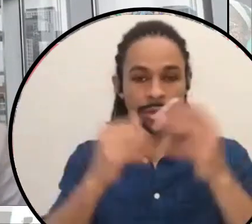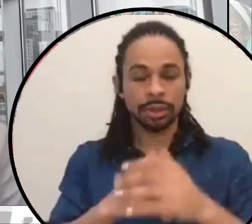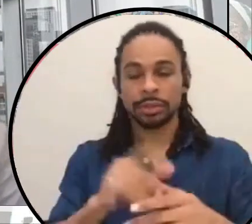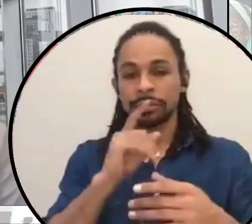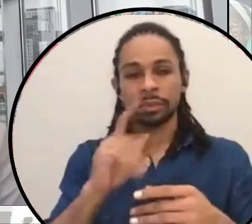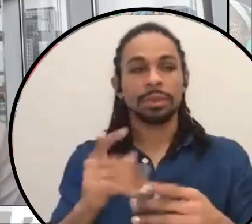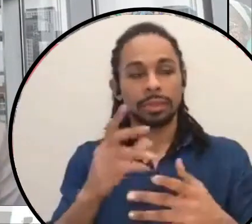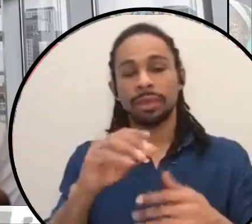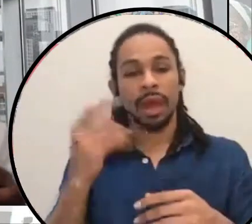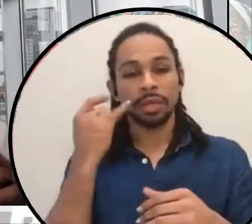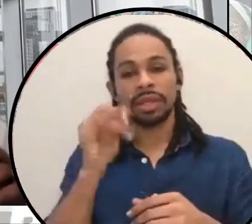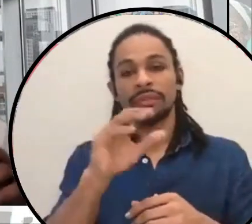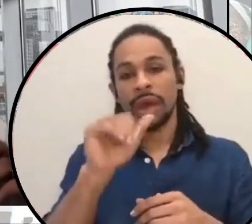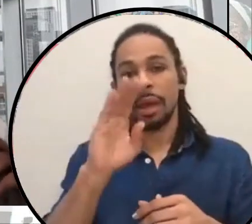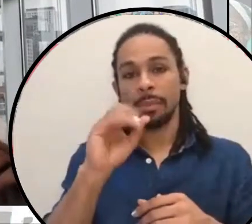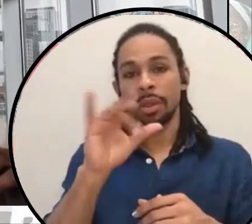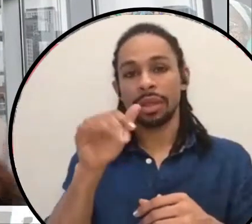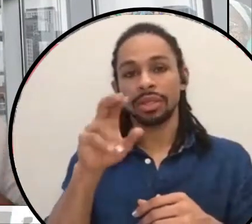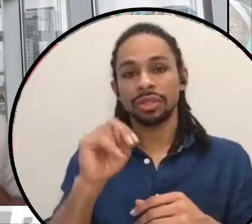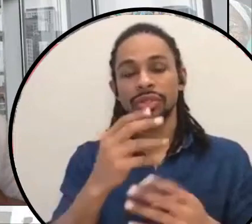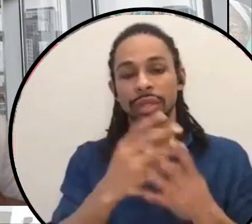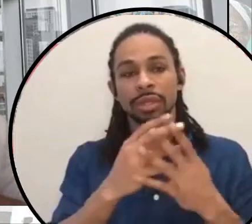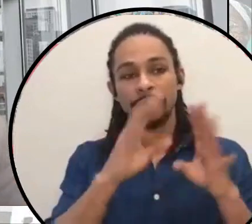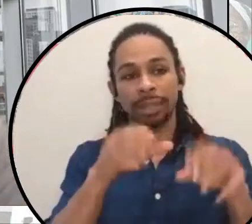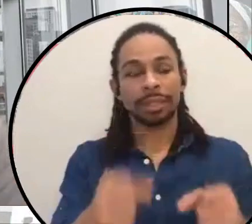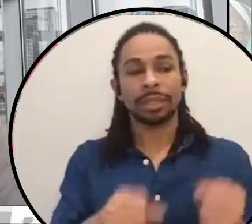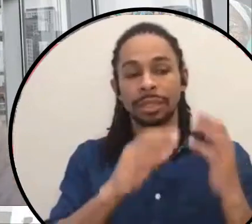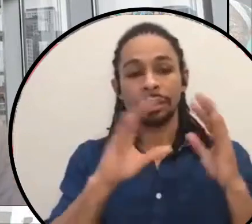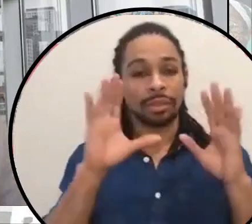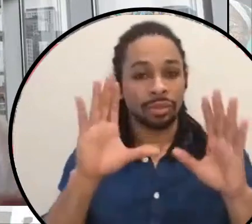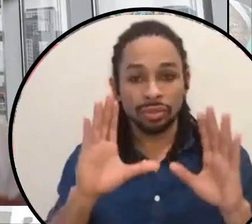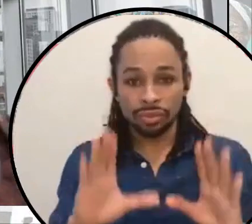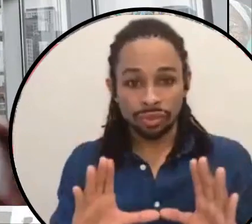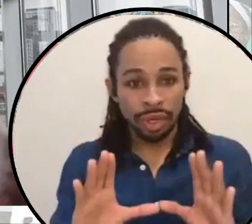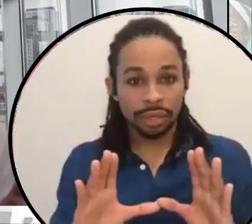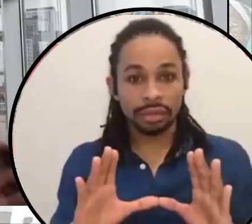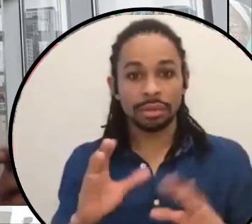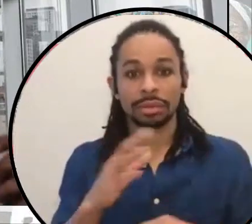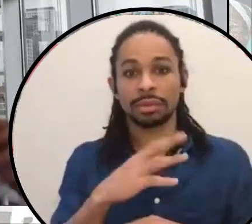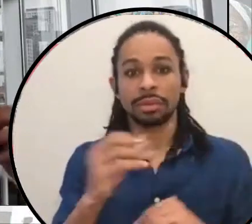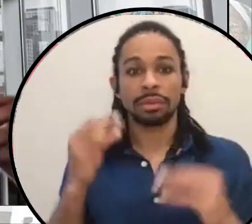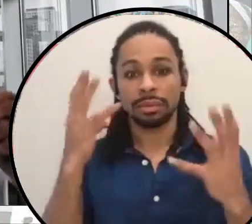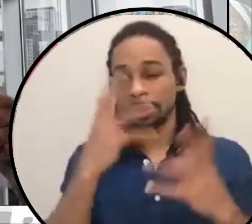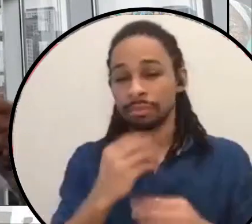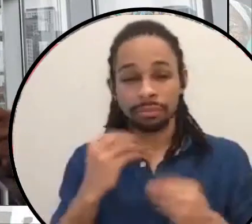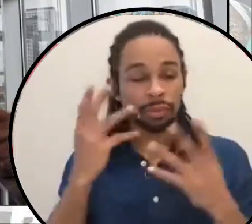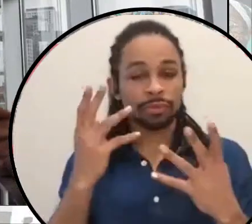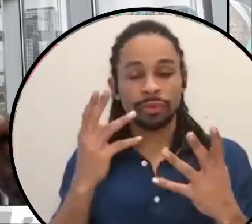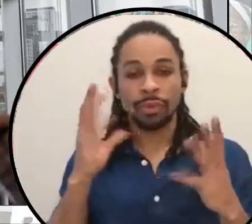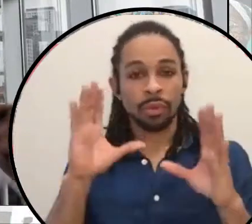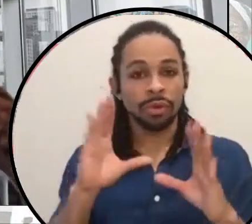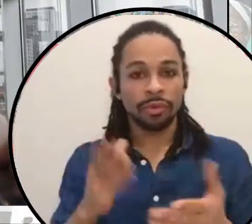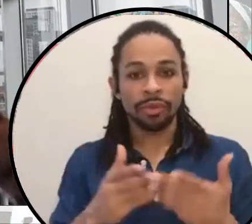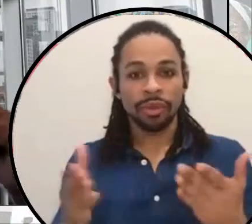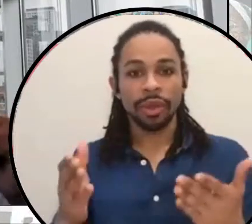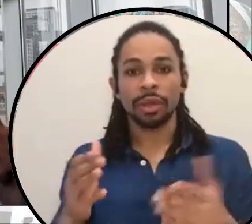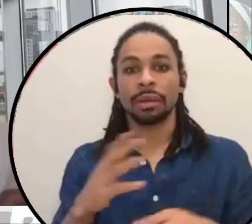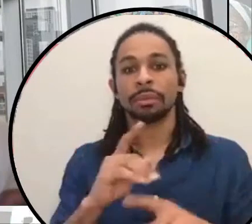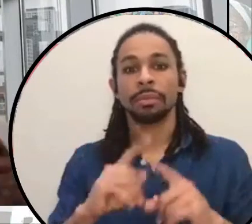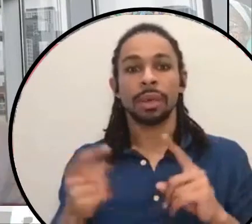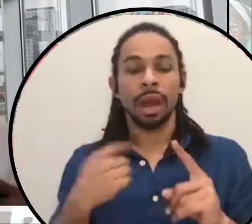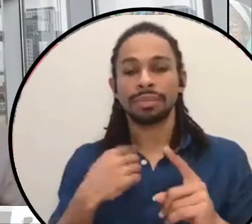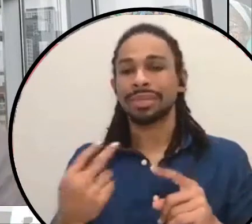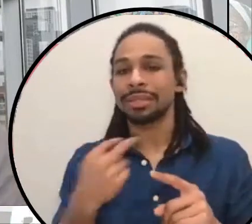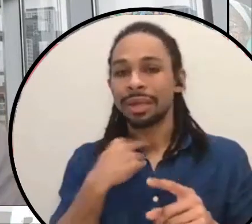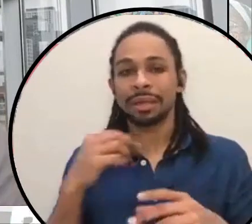great, you know, and, and, and it's, it's, it's, it's a, it's a beautiful thing. It's a wonderful thing, but I'm, I'm always stuck in